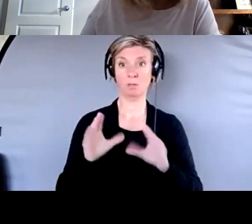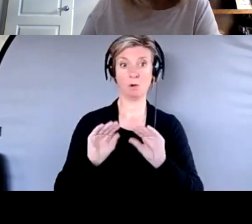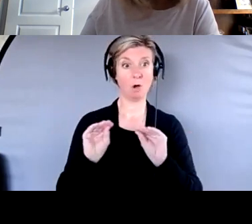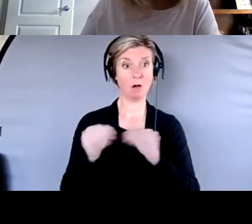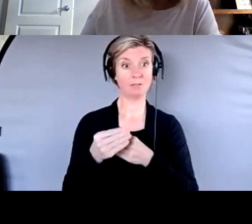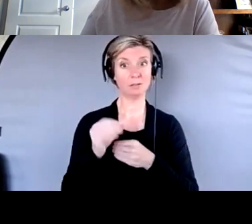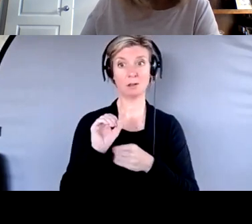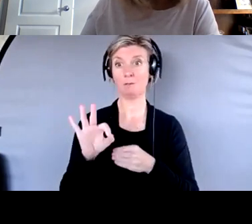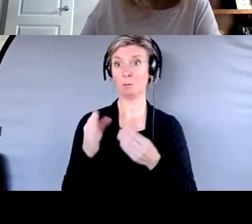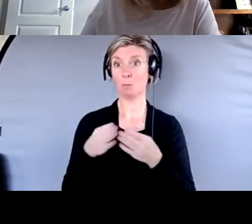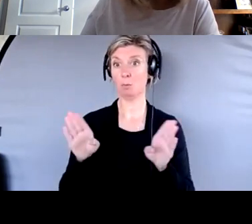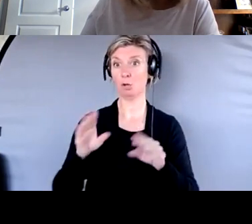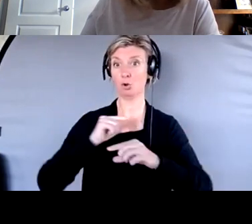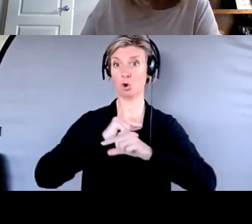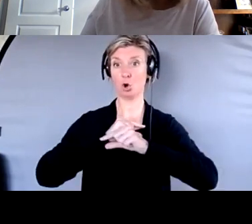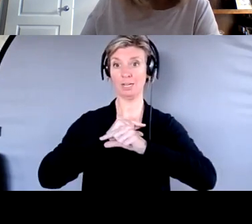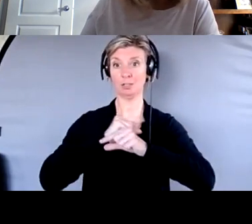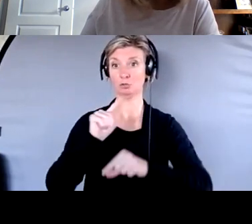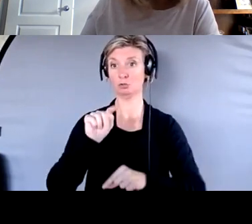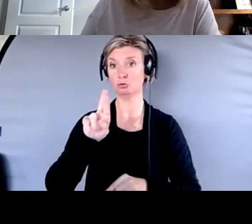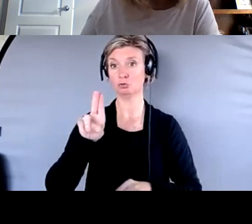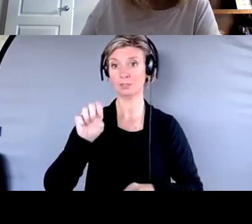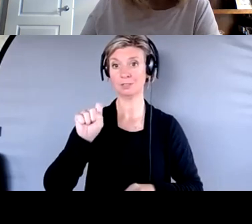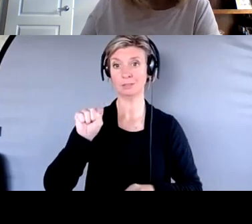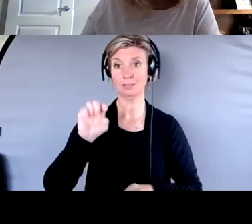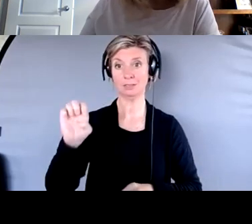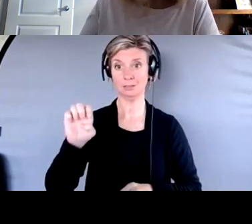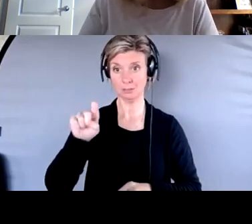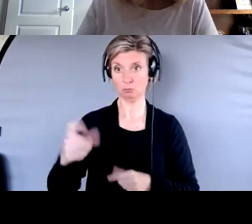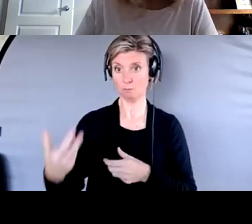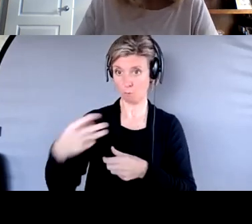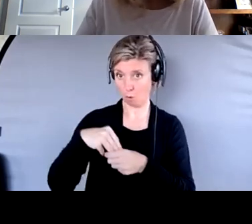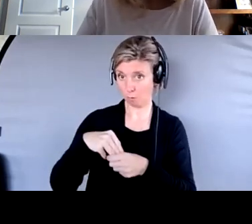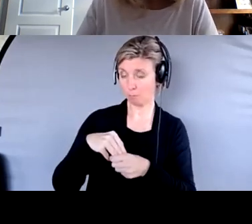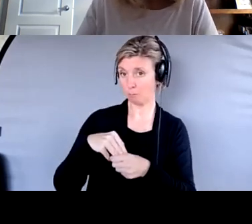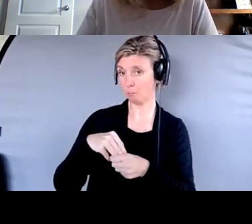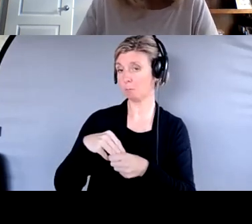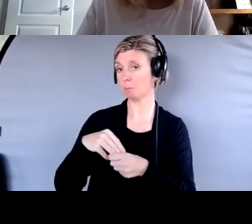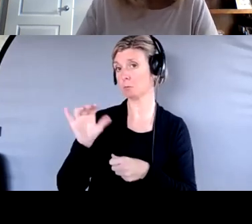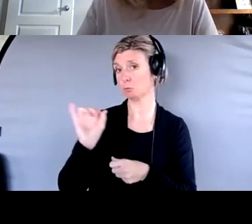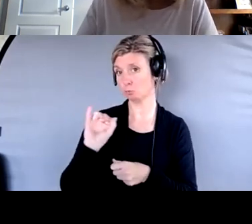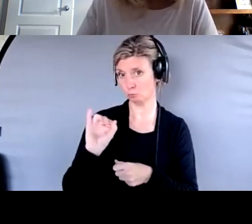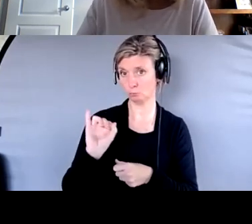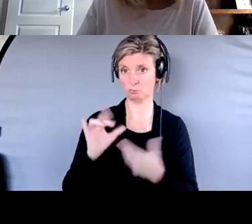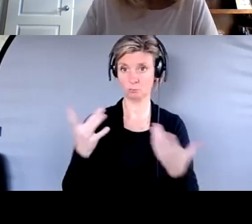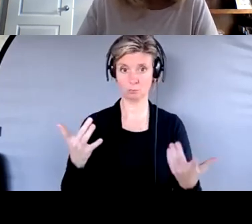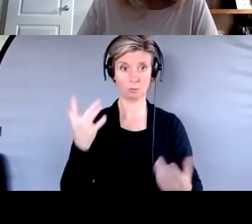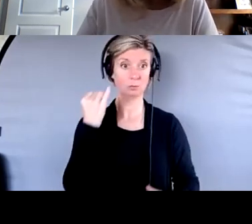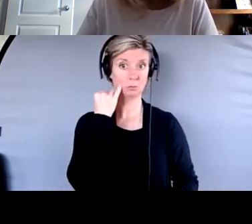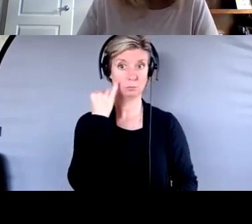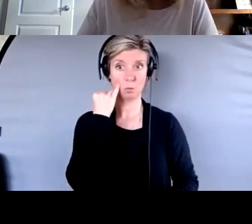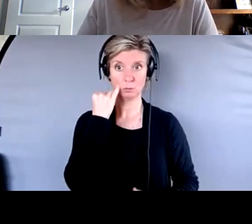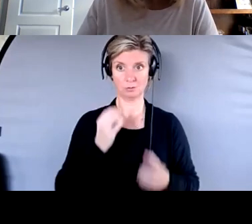So dependent on the situation, and if there is no one that can act in, or advocate for the senior, or, or that